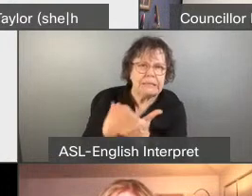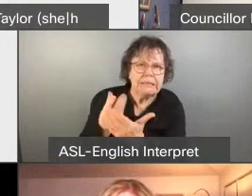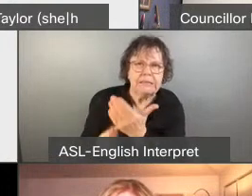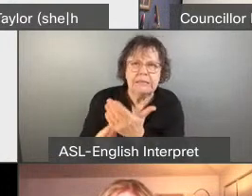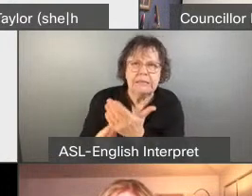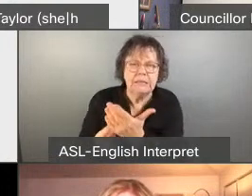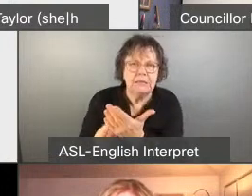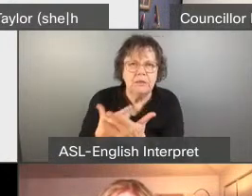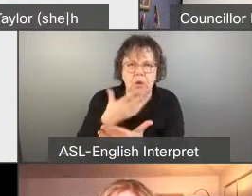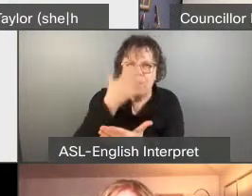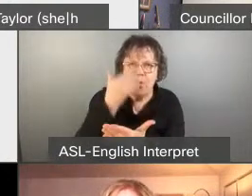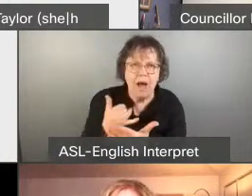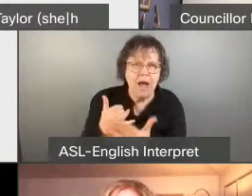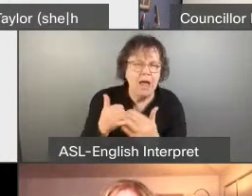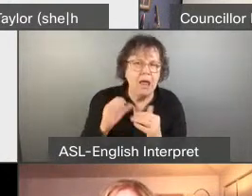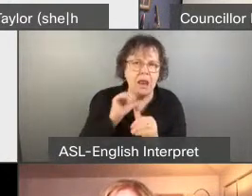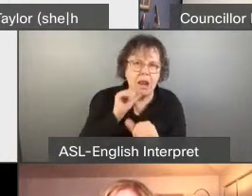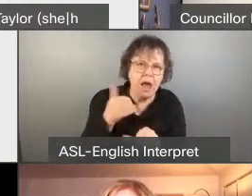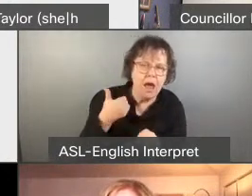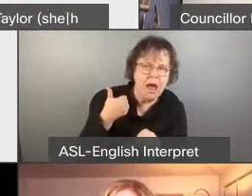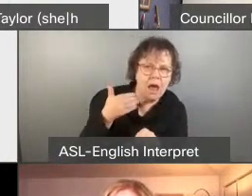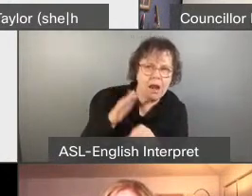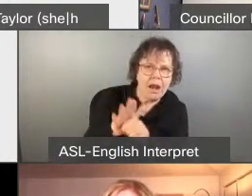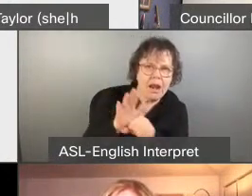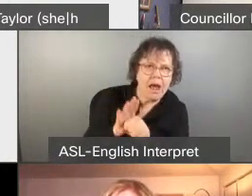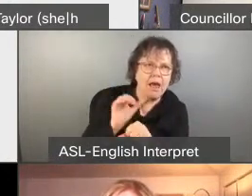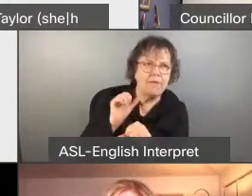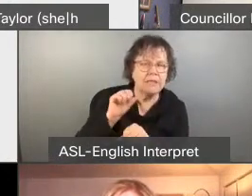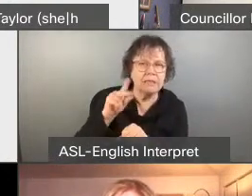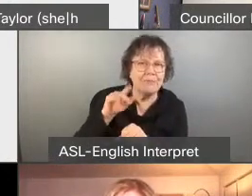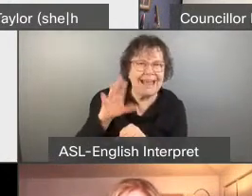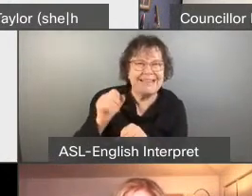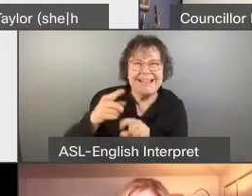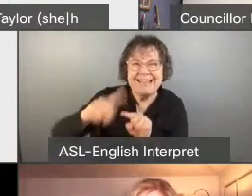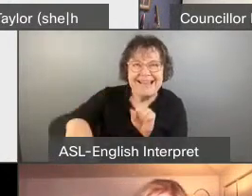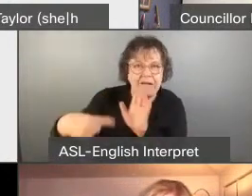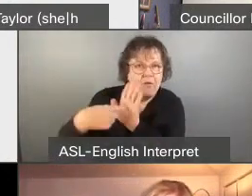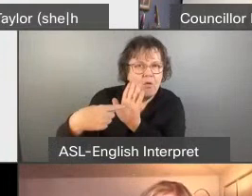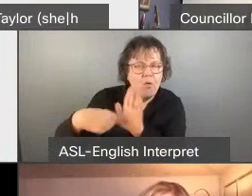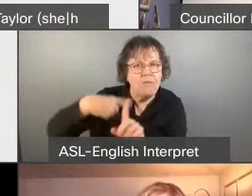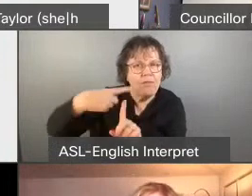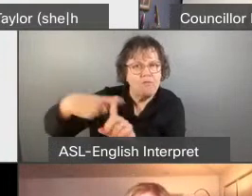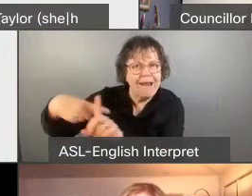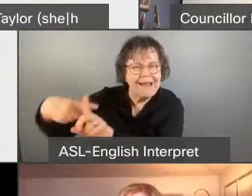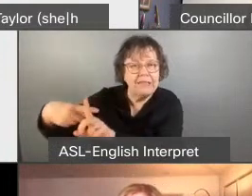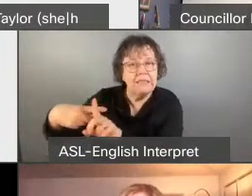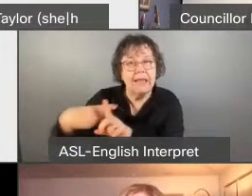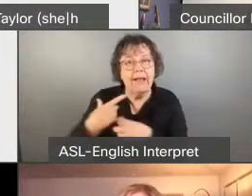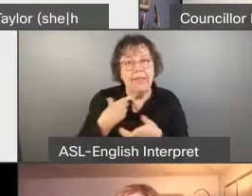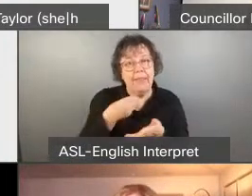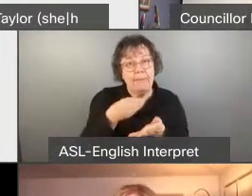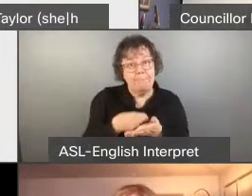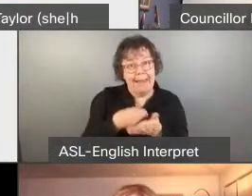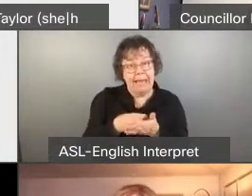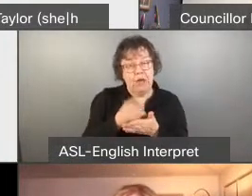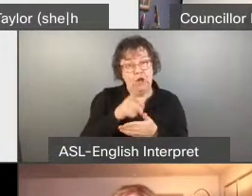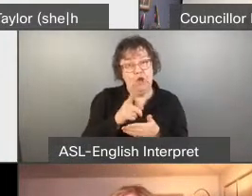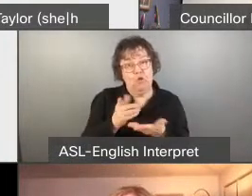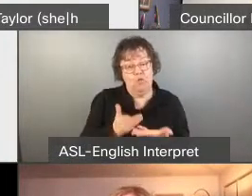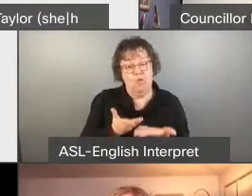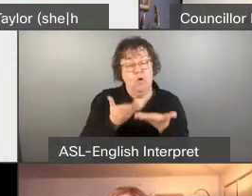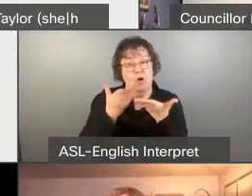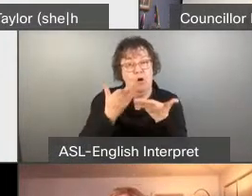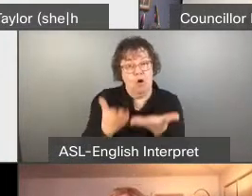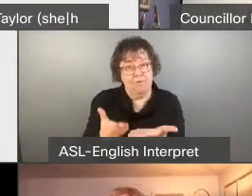because of their lack of availability of space and their affordability of rent. Money that you give as council is worth about